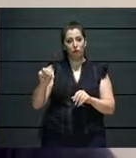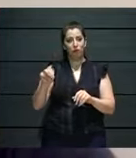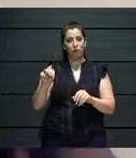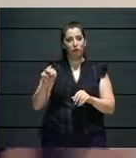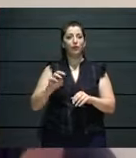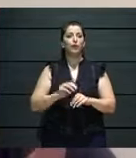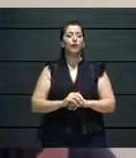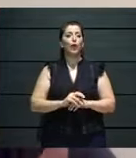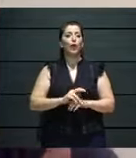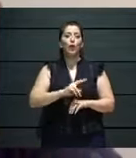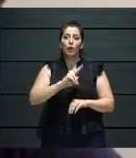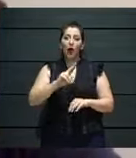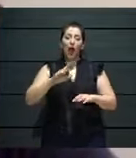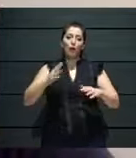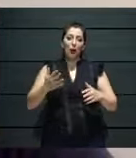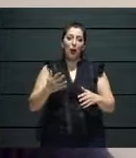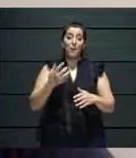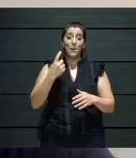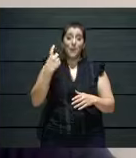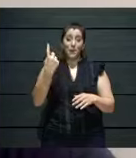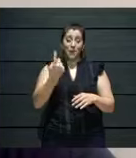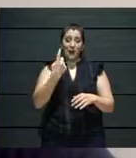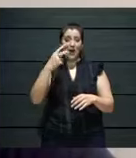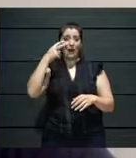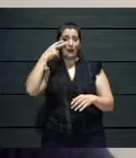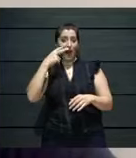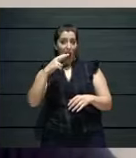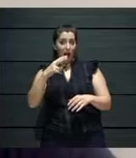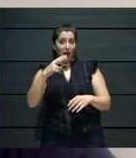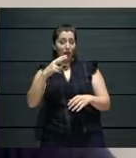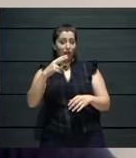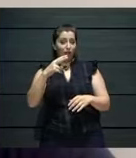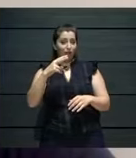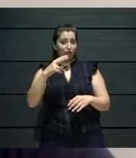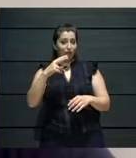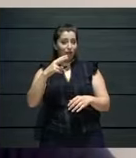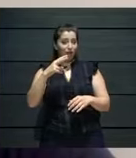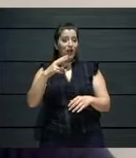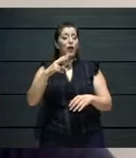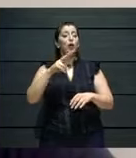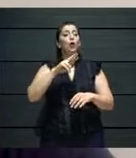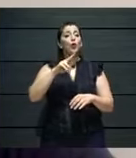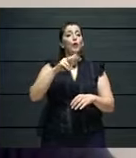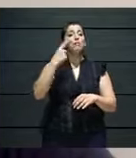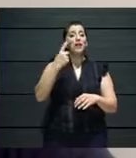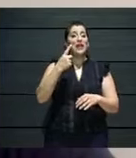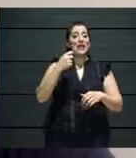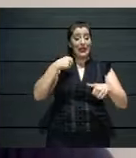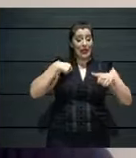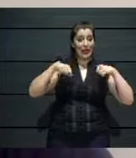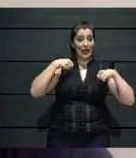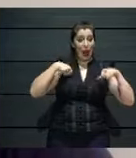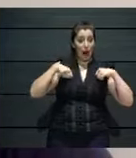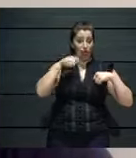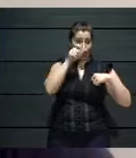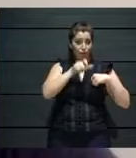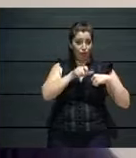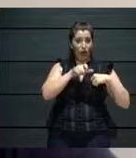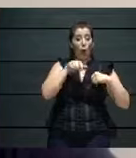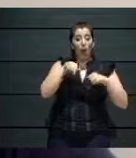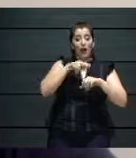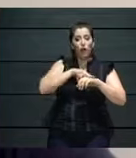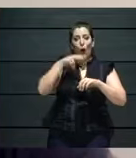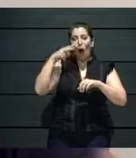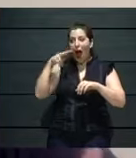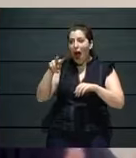But we also created, as I said, the possibility in the different rooms, to make little live performances happening. So people enter the room,